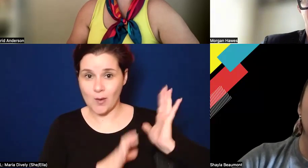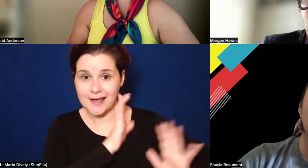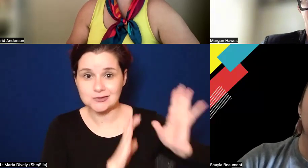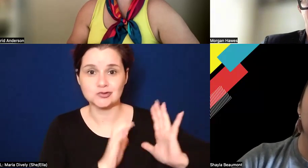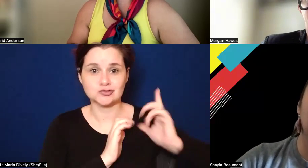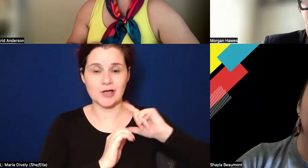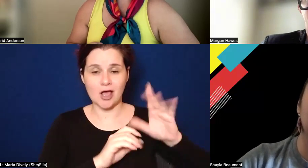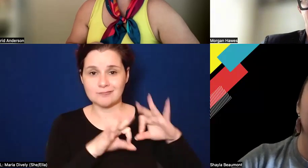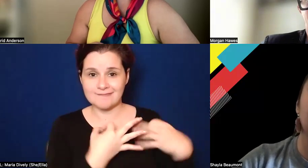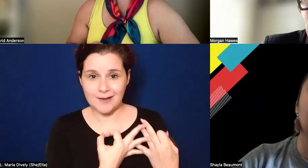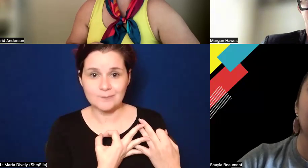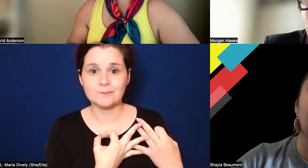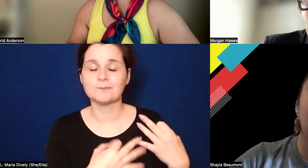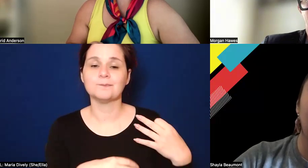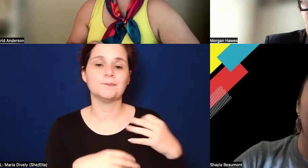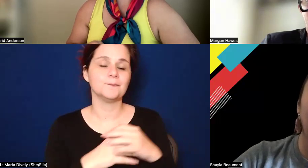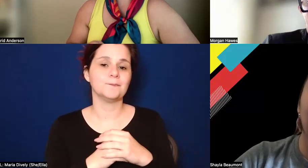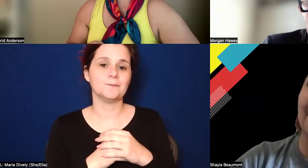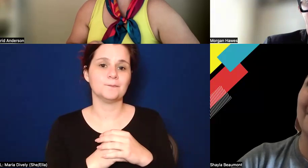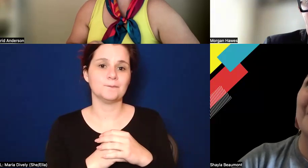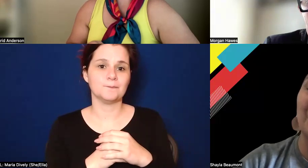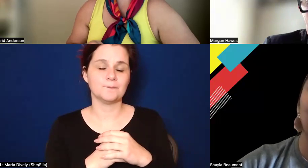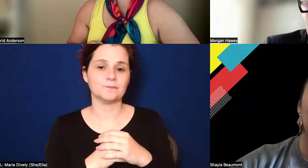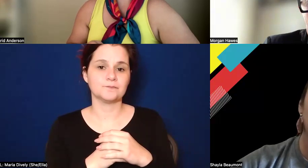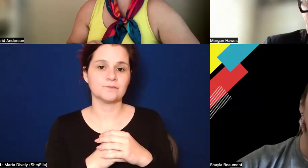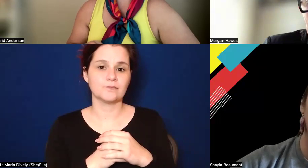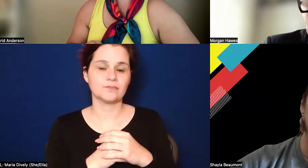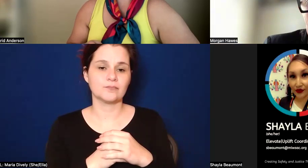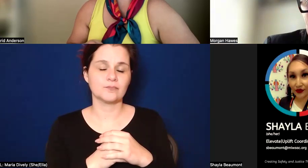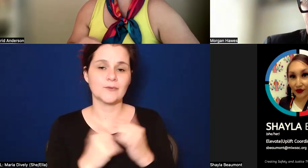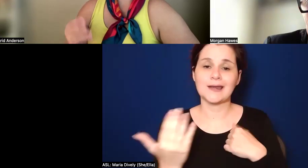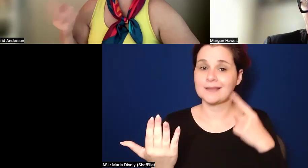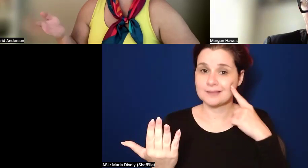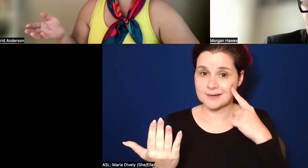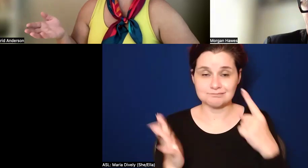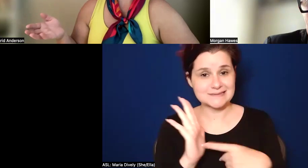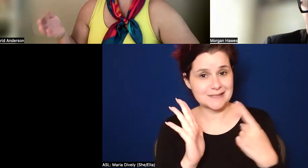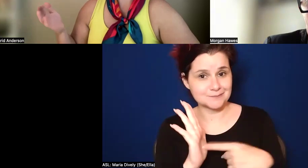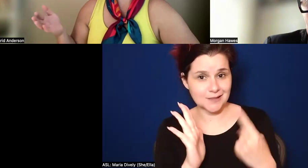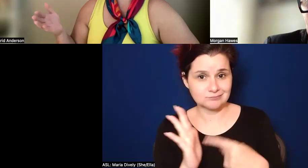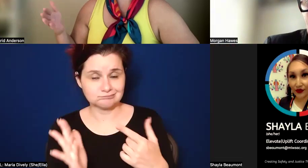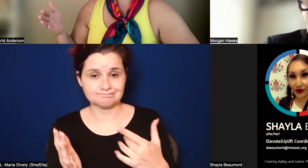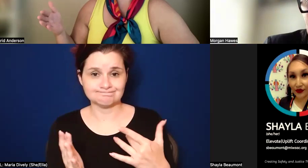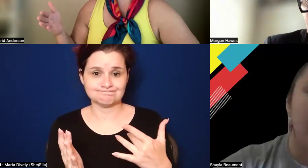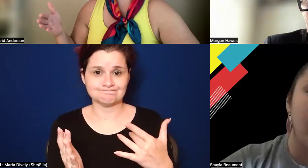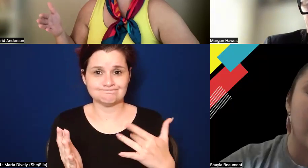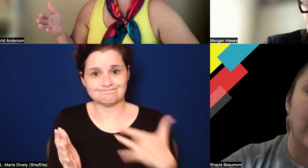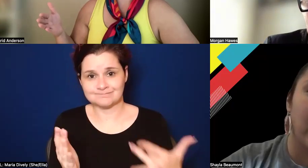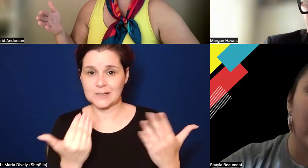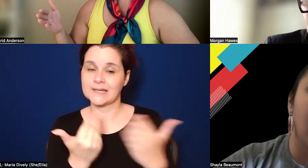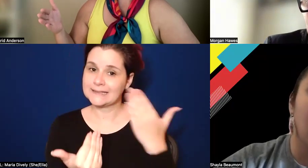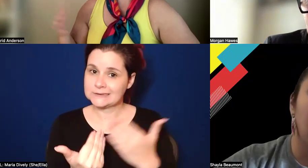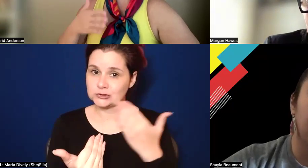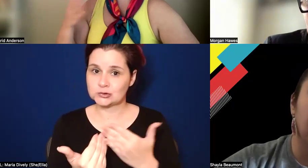of our relatives. And, you know, I think, you know, maybe sometimes it's easier in some ways to talk